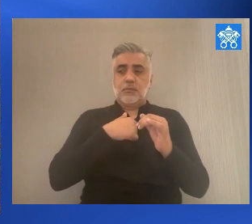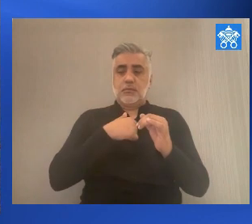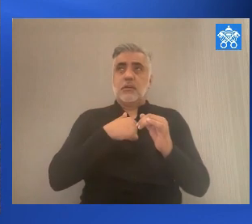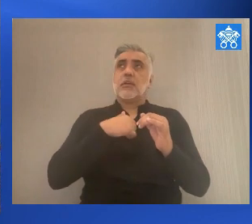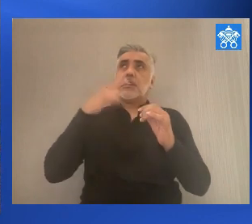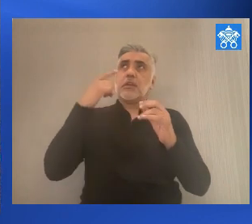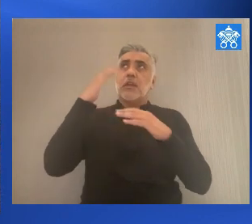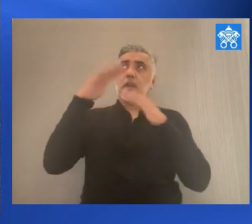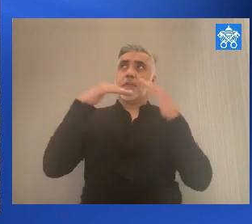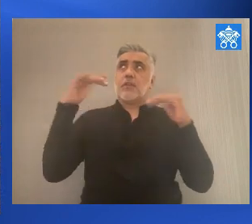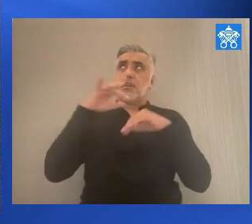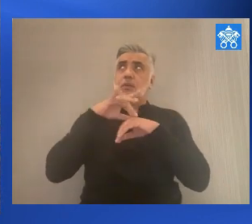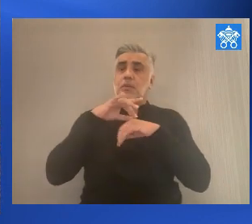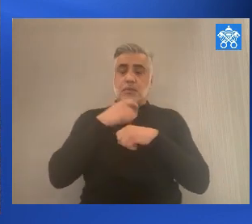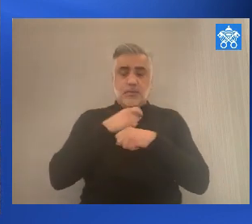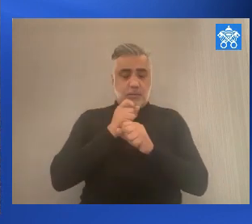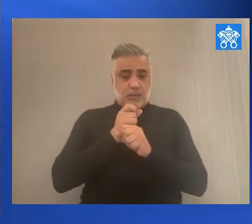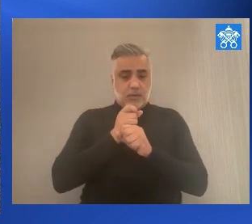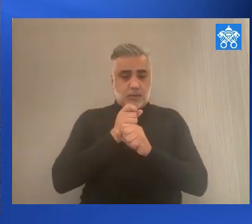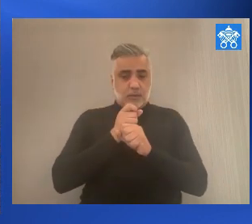fecit ceilum et terra.